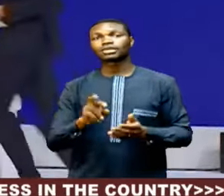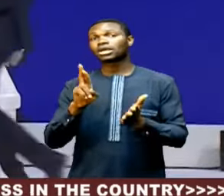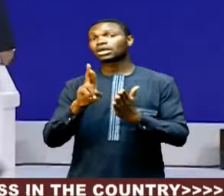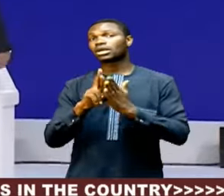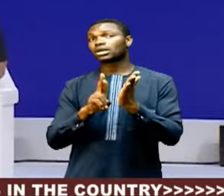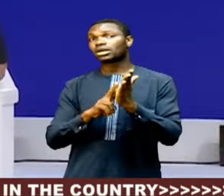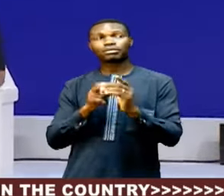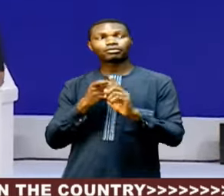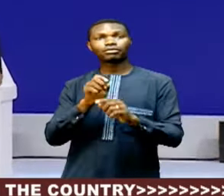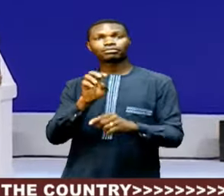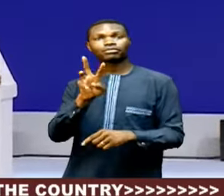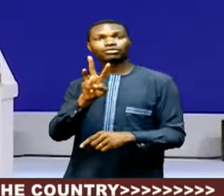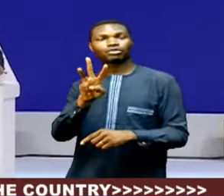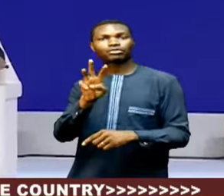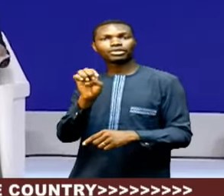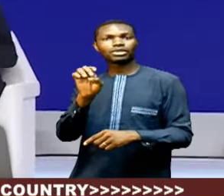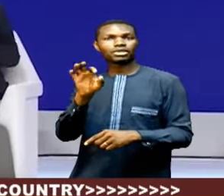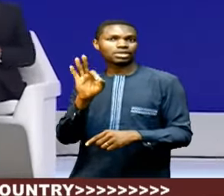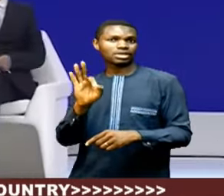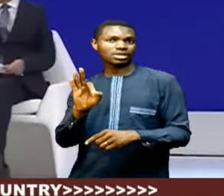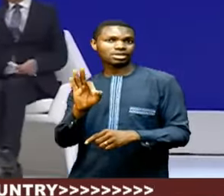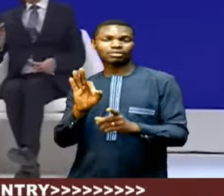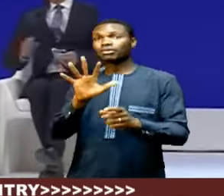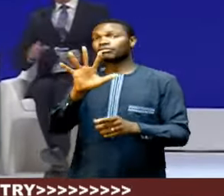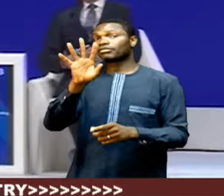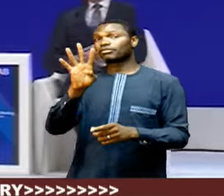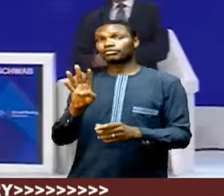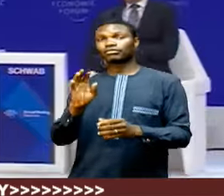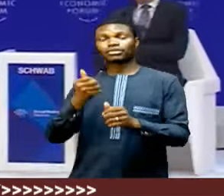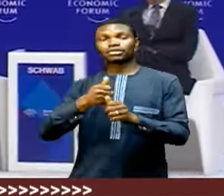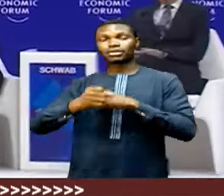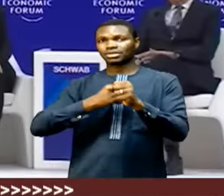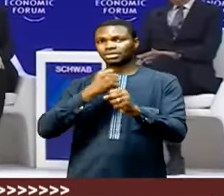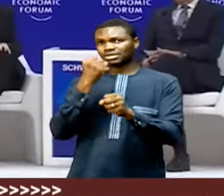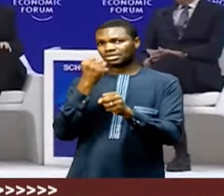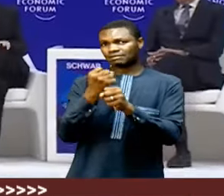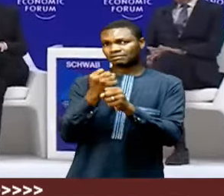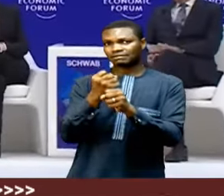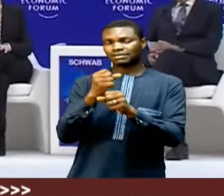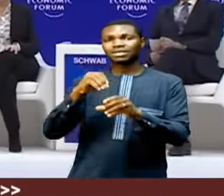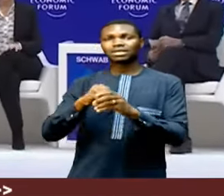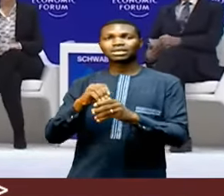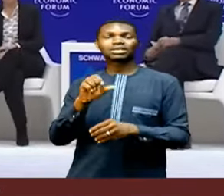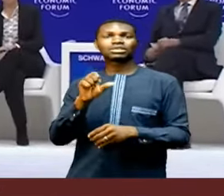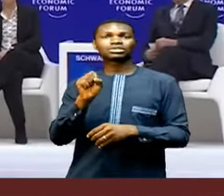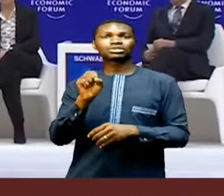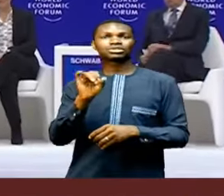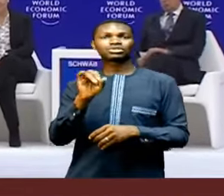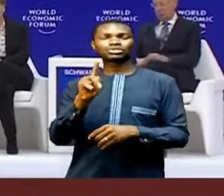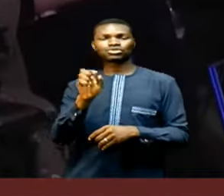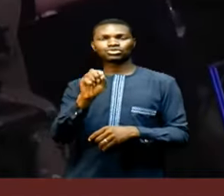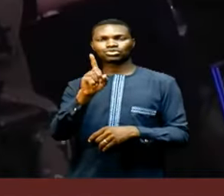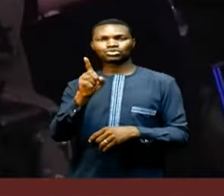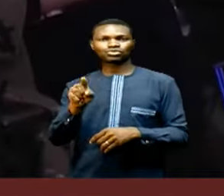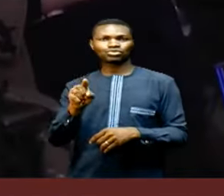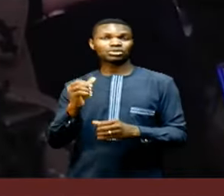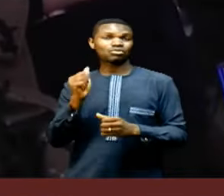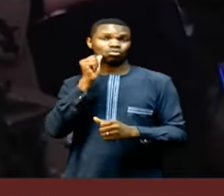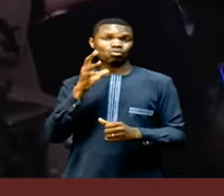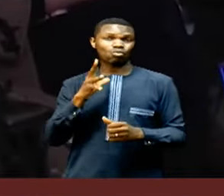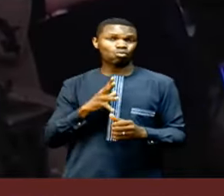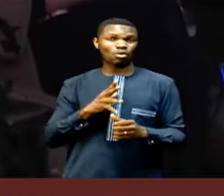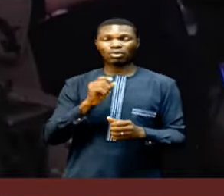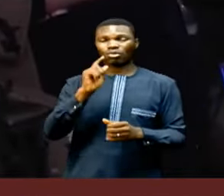by the WEF host of the 54th Annual Conference in Davos, Switzerland says women spend a quarter more of their lives